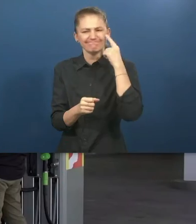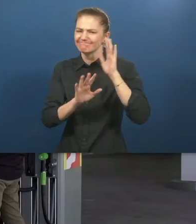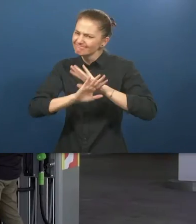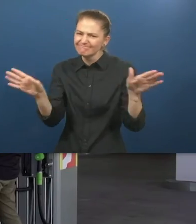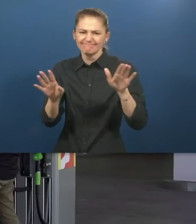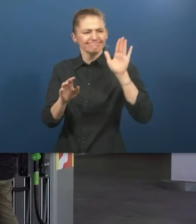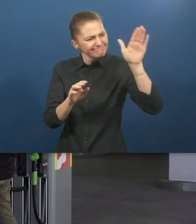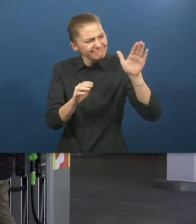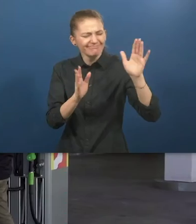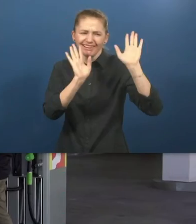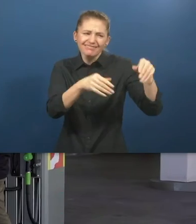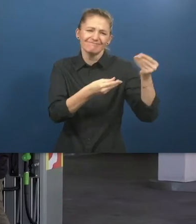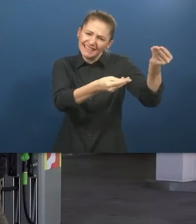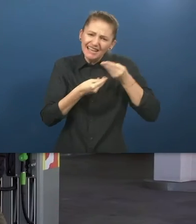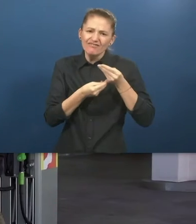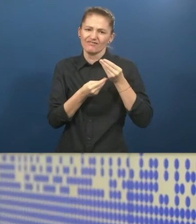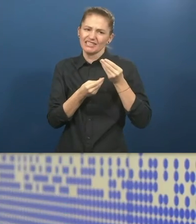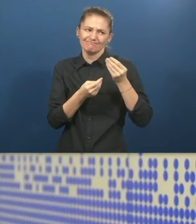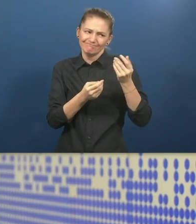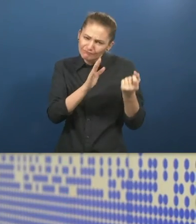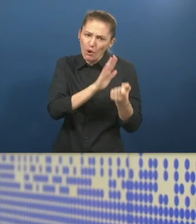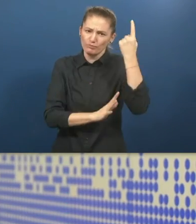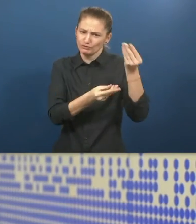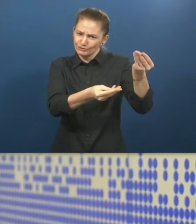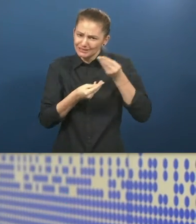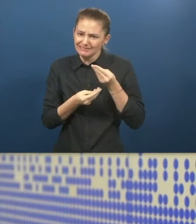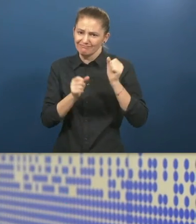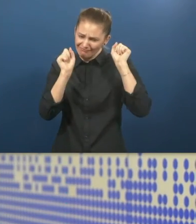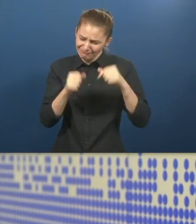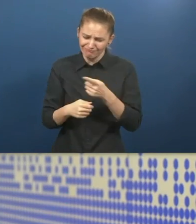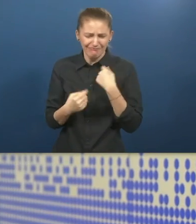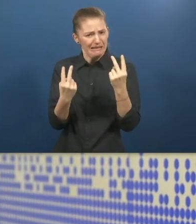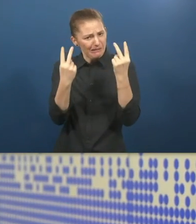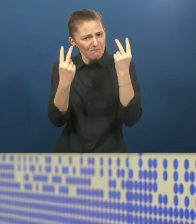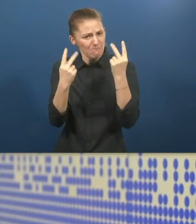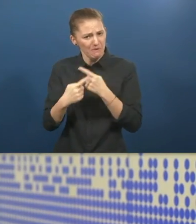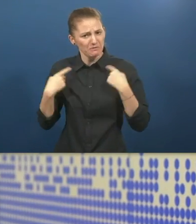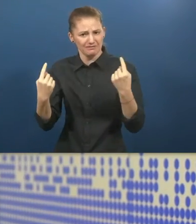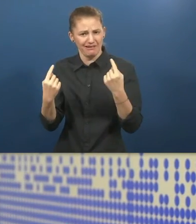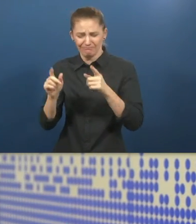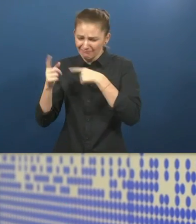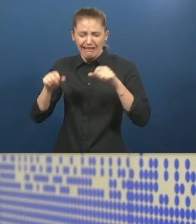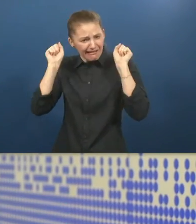they give us an opportunity, that we are totally valid, that it us more who wants than who can, and that